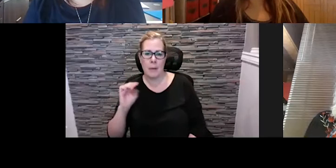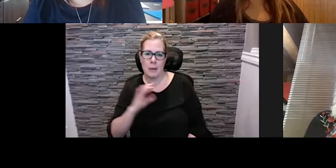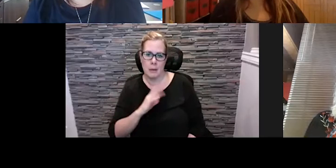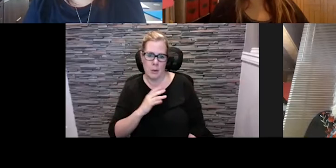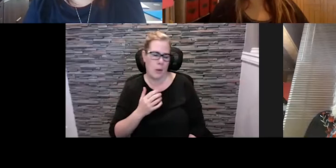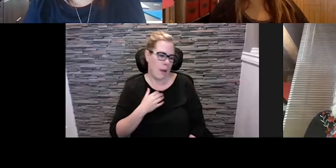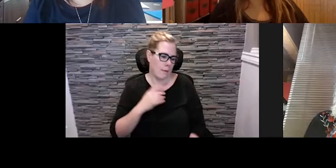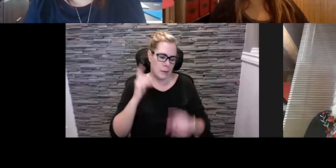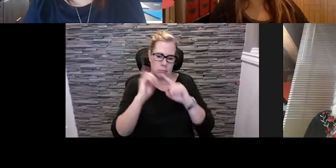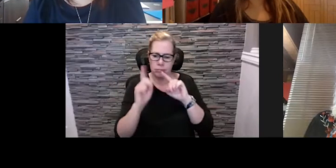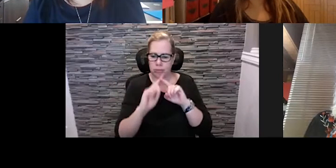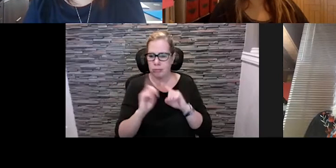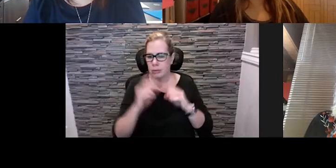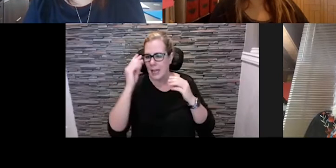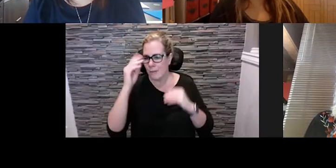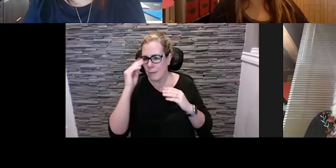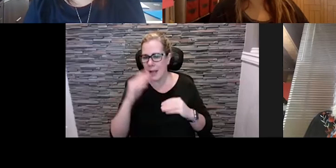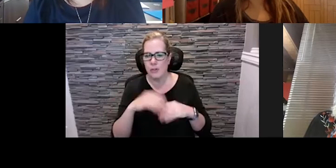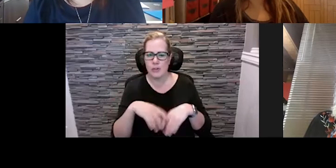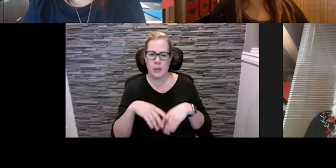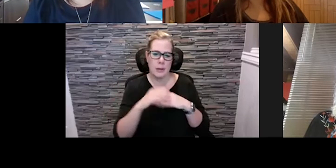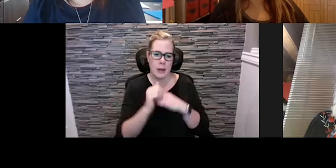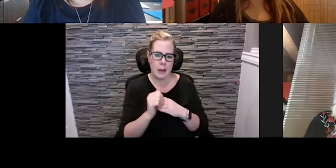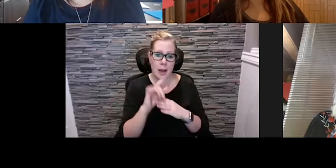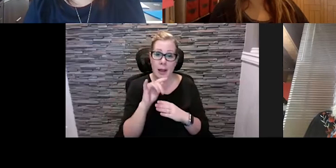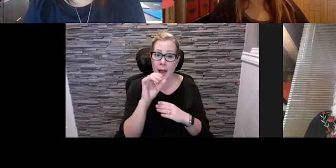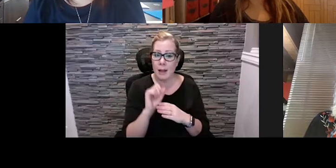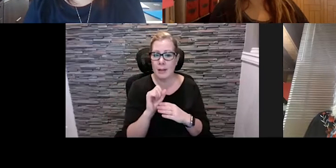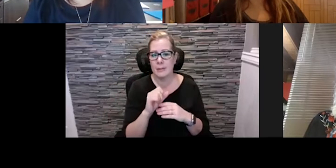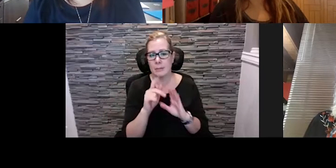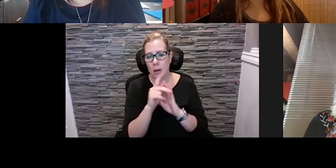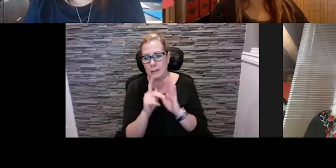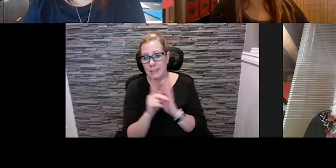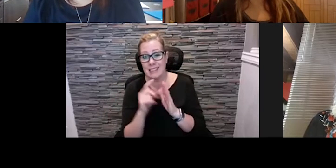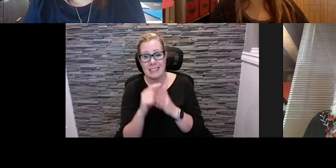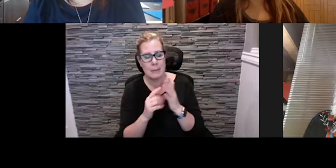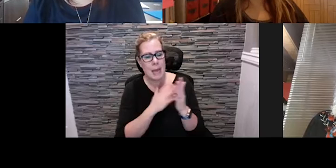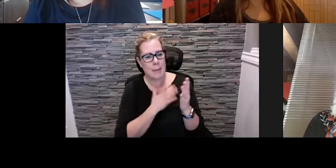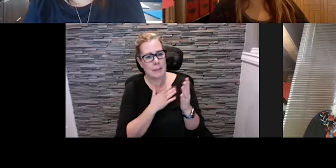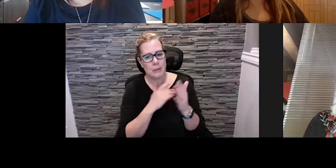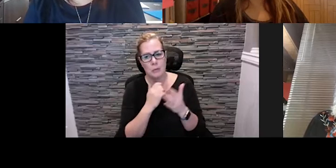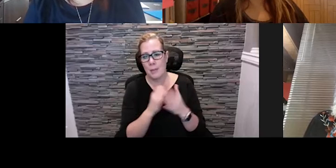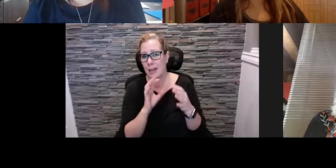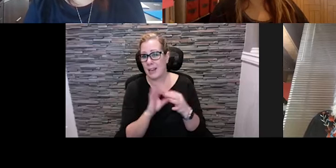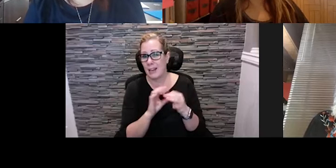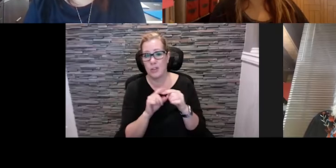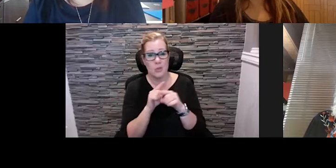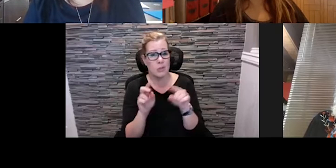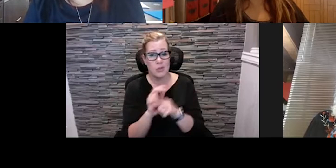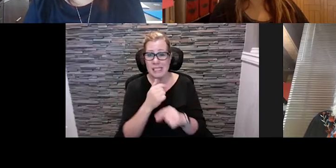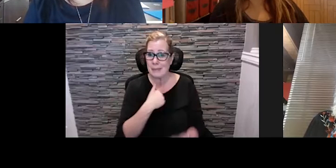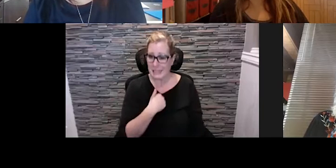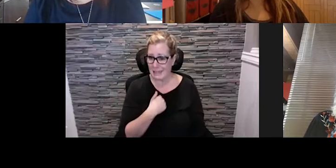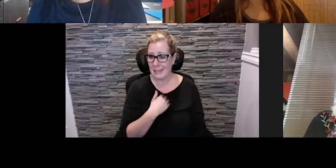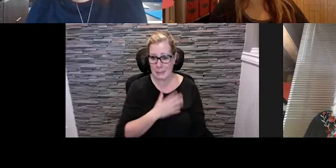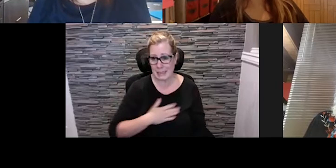guideline protocols my emails there and I'm happy to connect you to whomever after this call. So you can use me as a resource, but